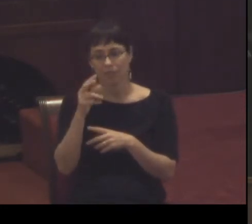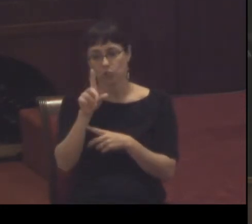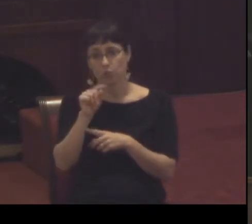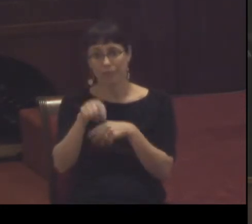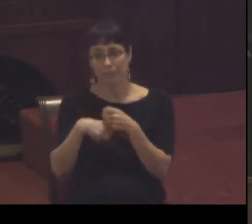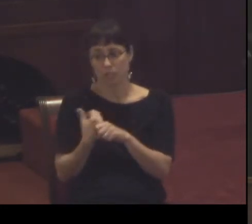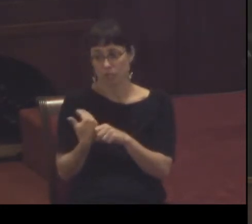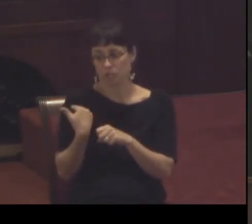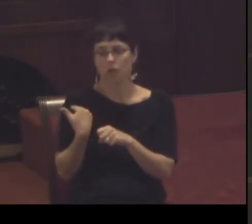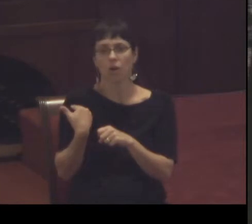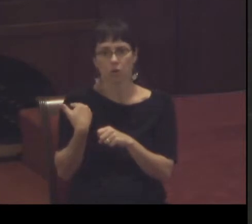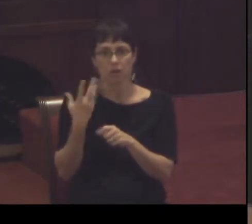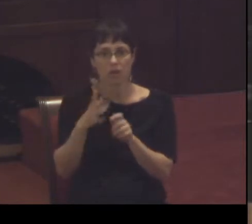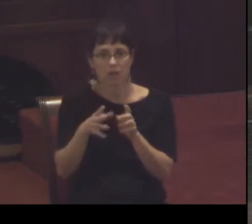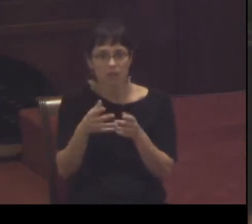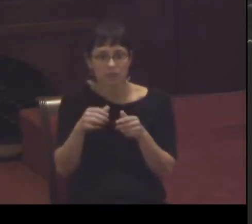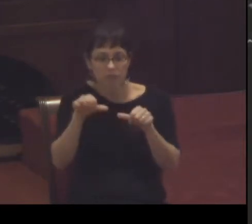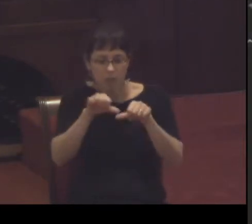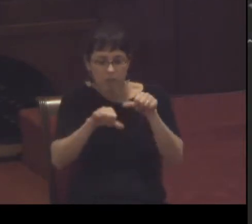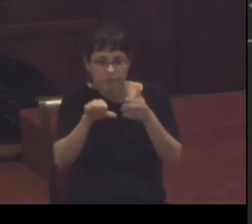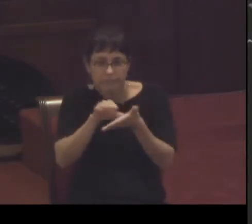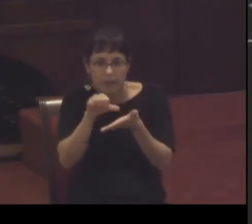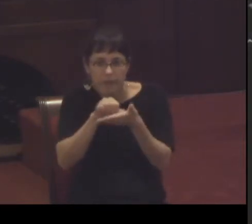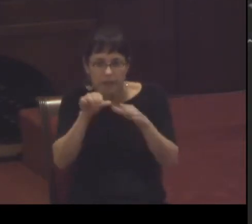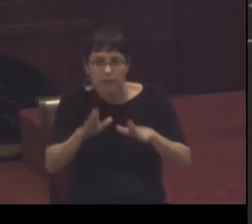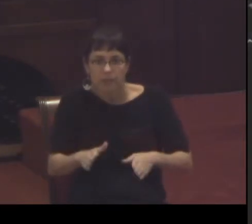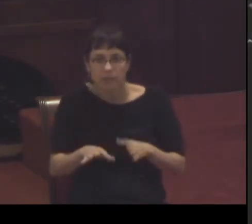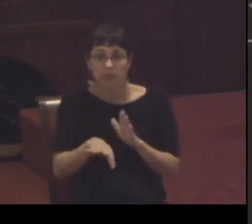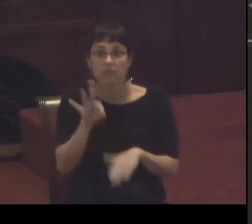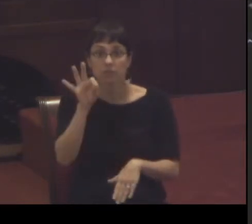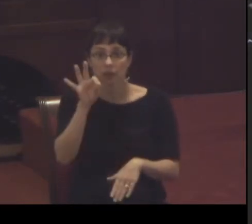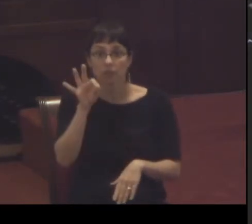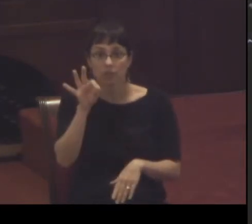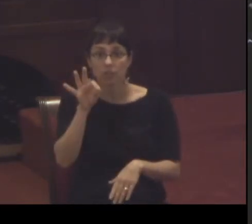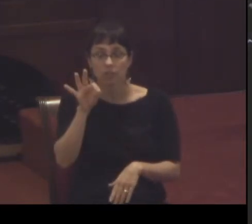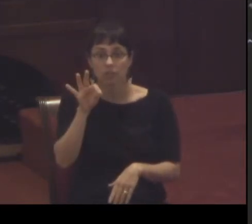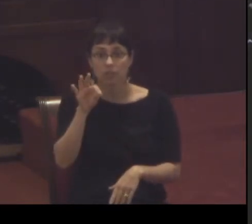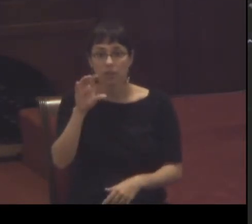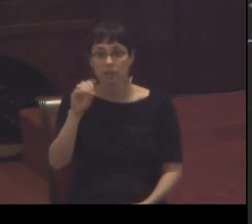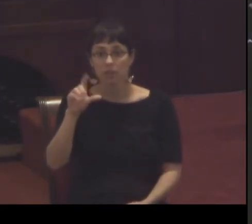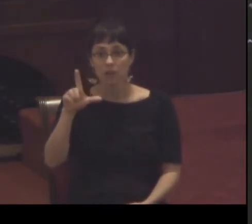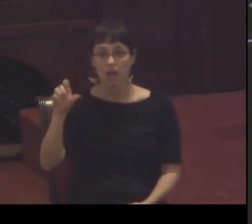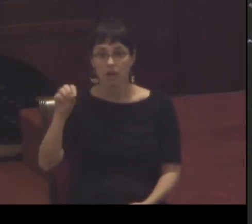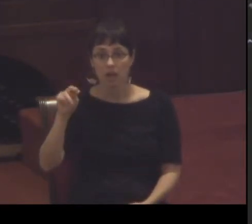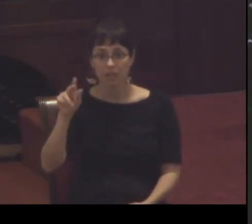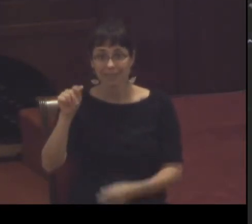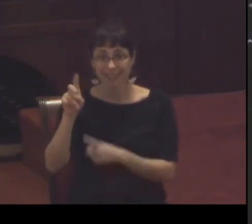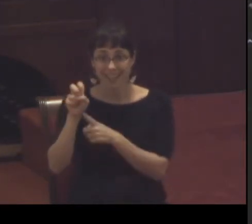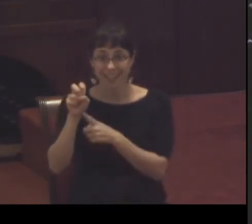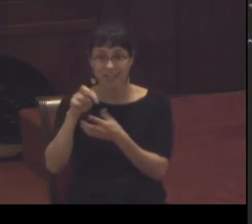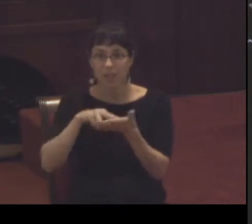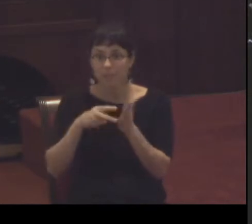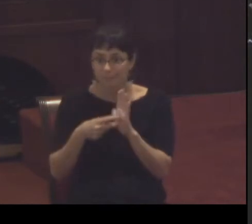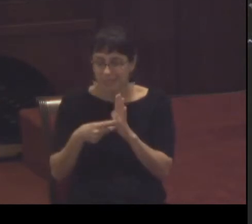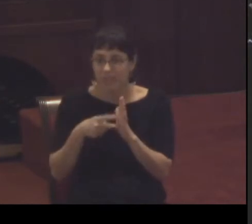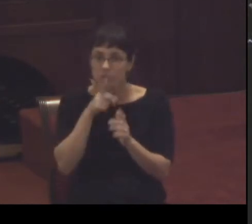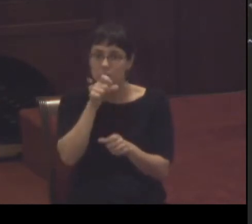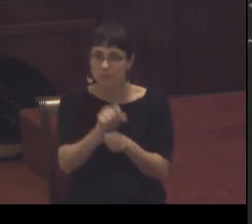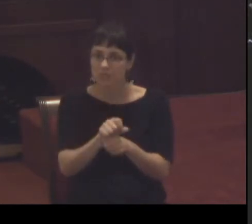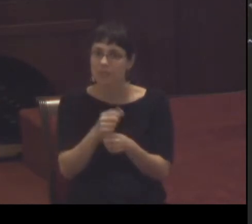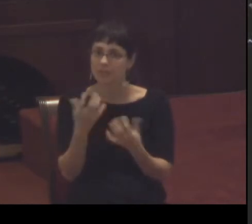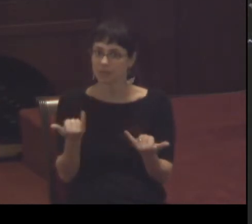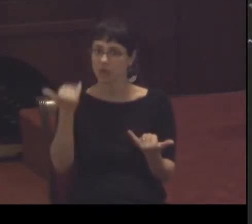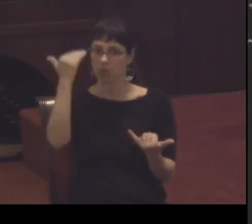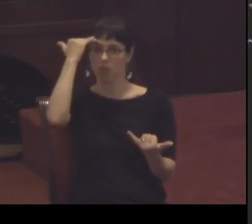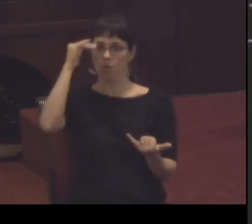John proves to be meticulous with the details of history he is historical but even more